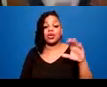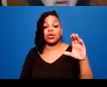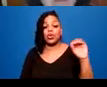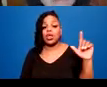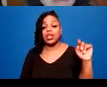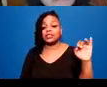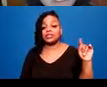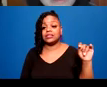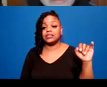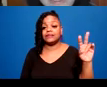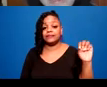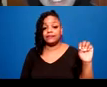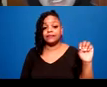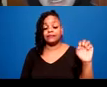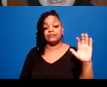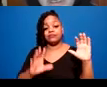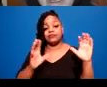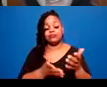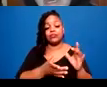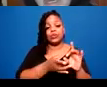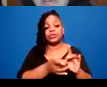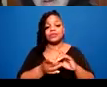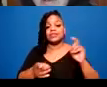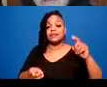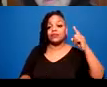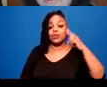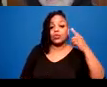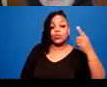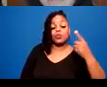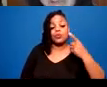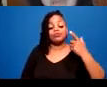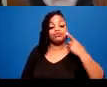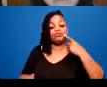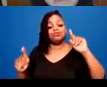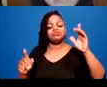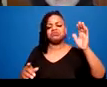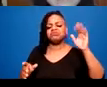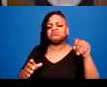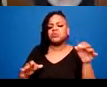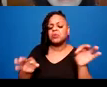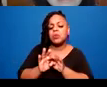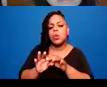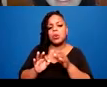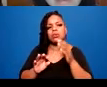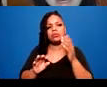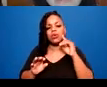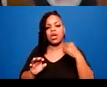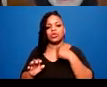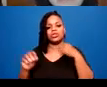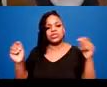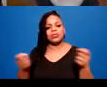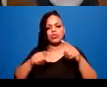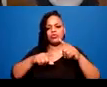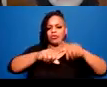on celebration and healing. And as Nicole wrote caremongering and how do